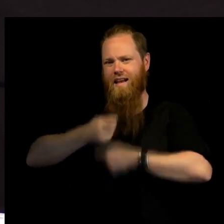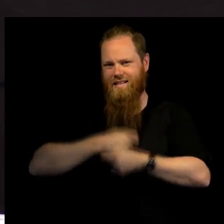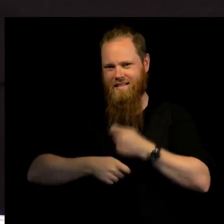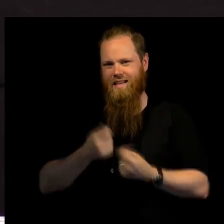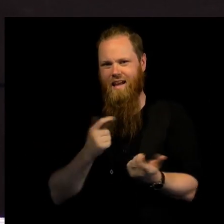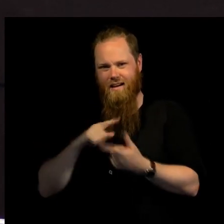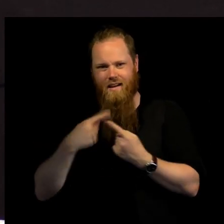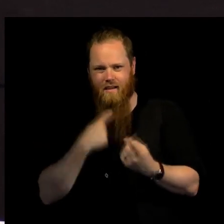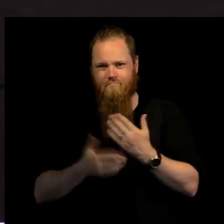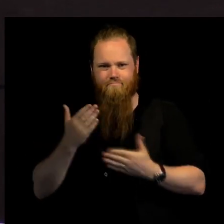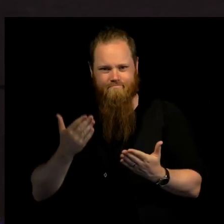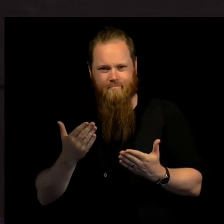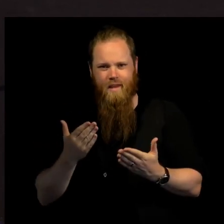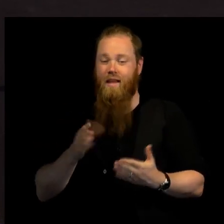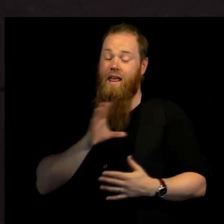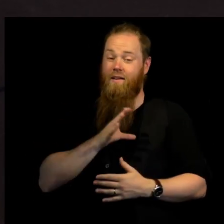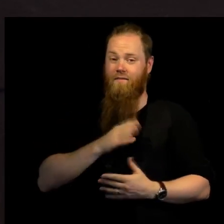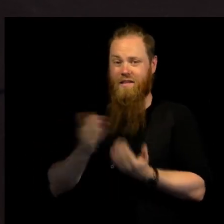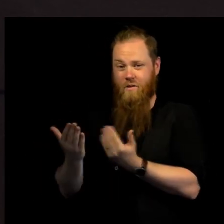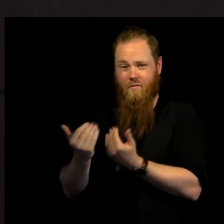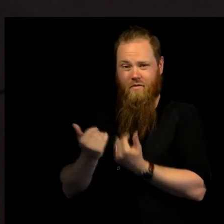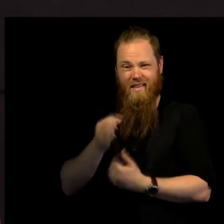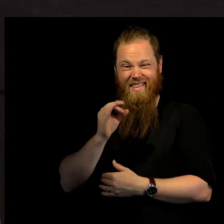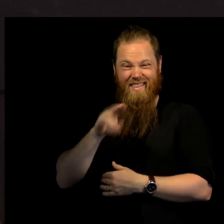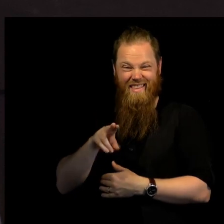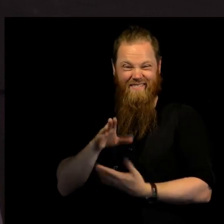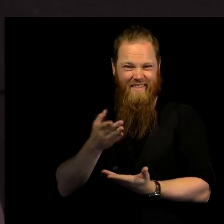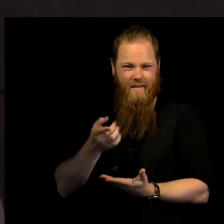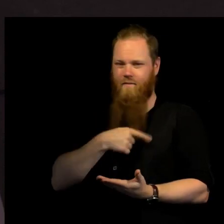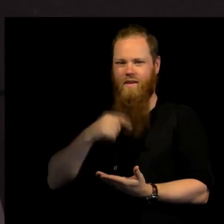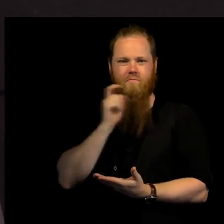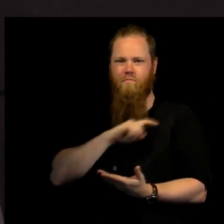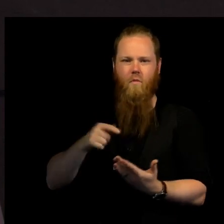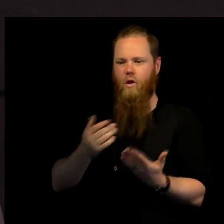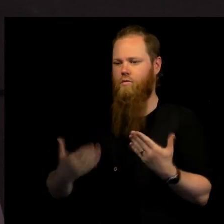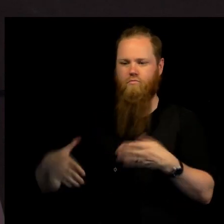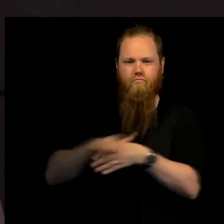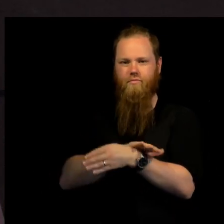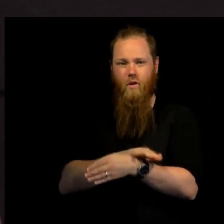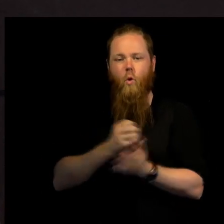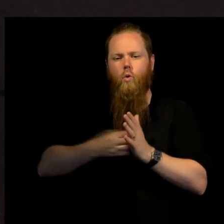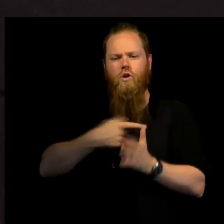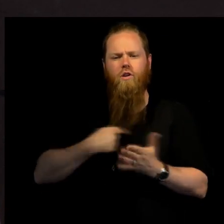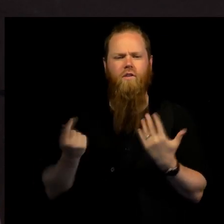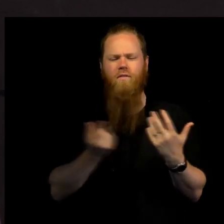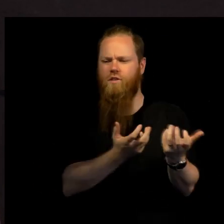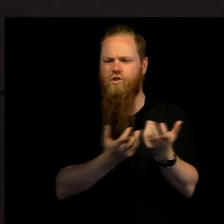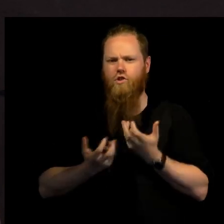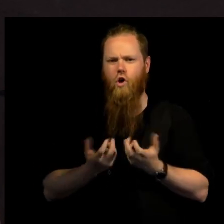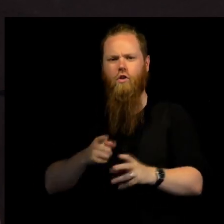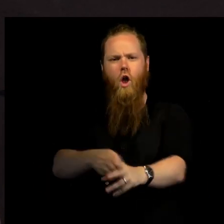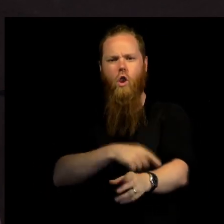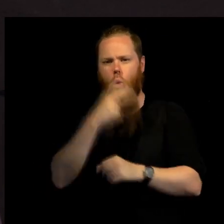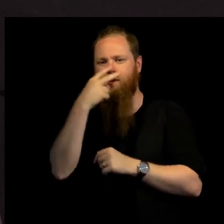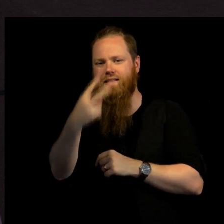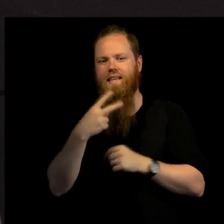are expectations on the UN that we are actually not able to meet because of the lack of long-term funding. I mean, we could be much more strategic and